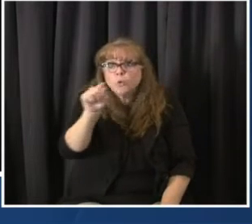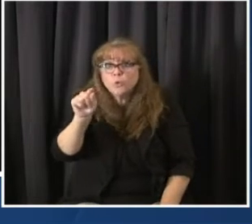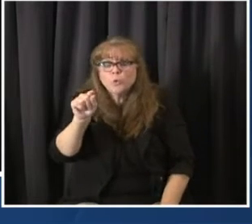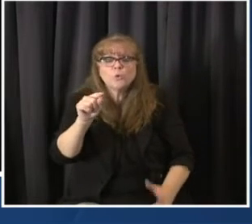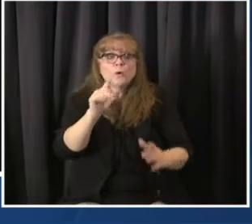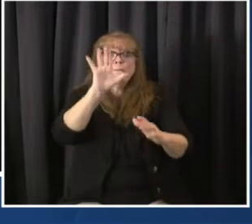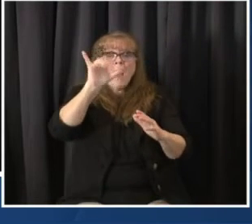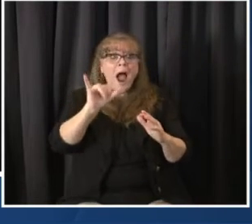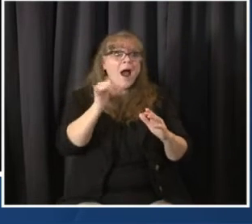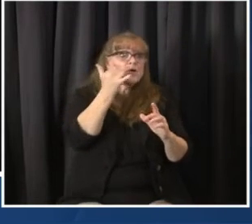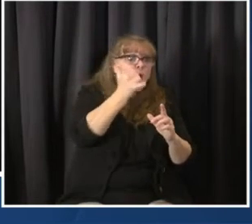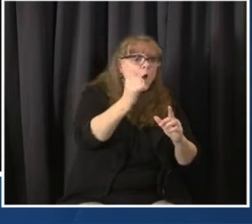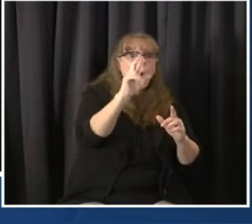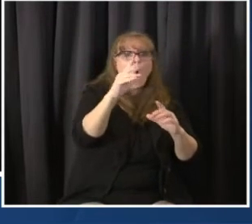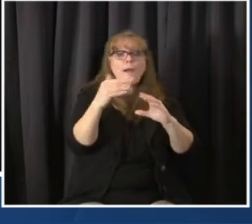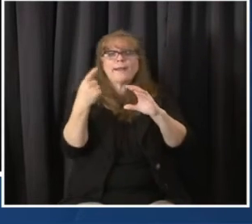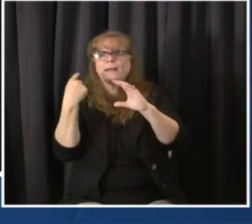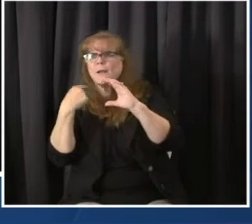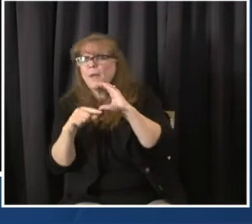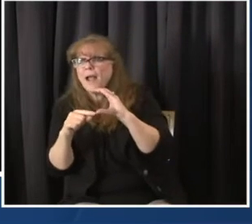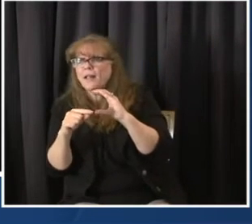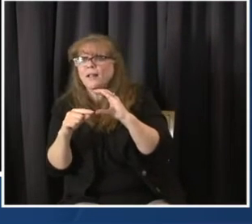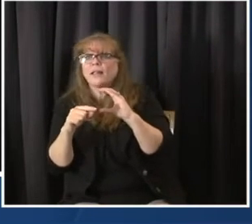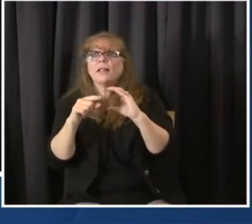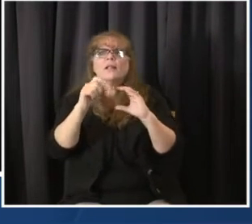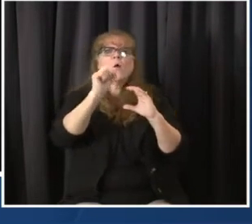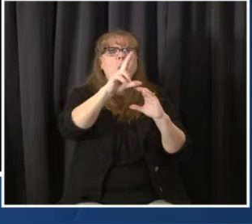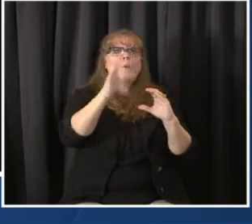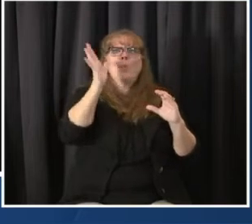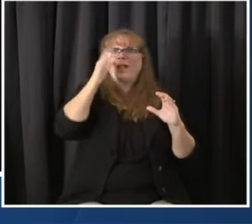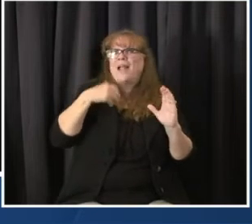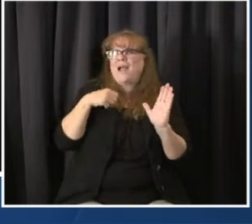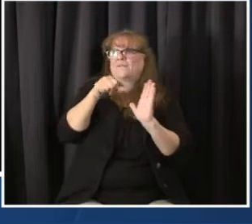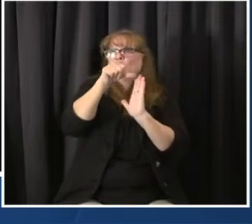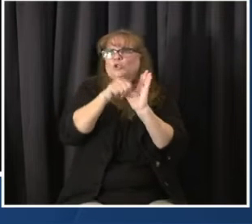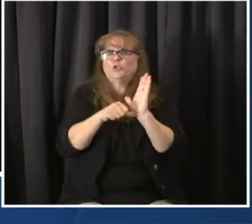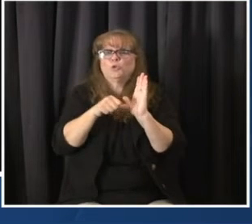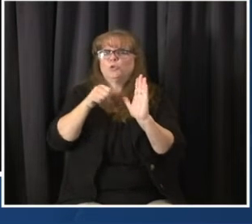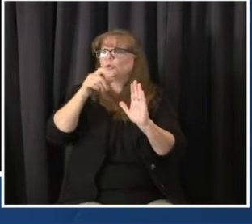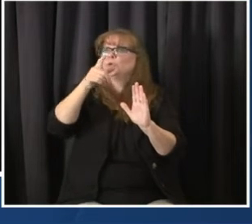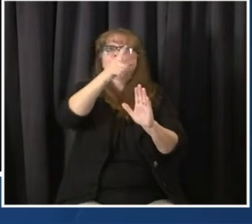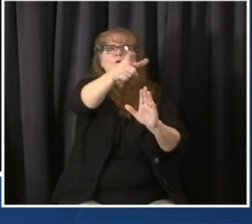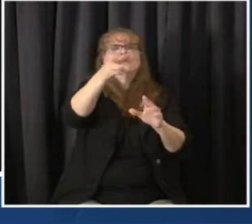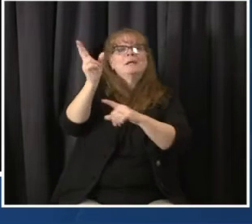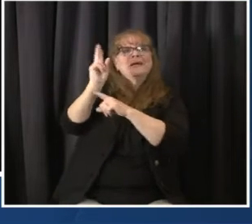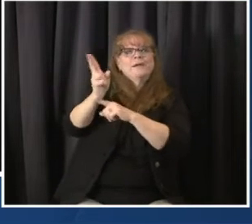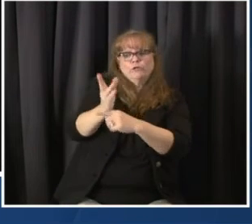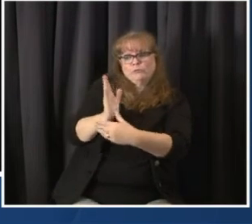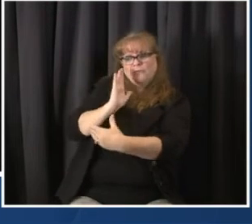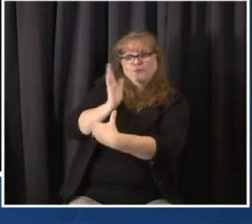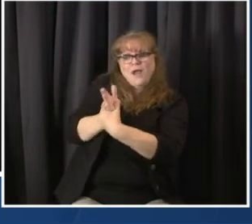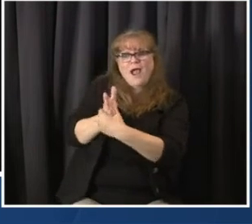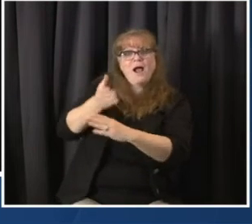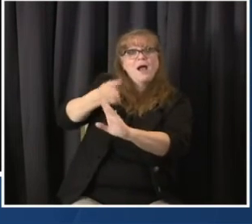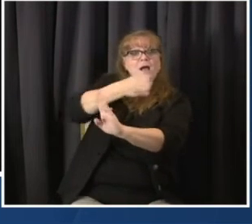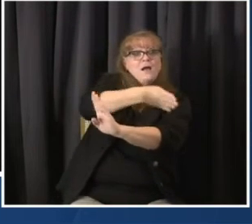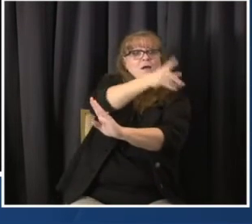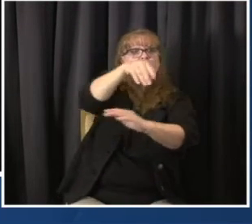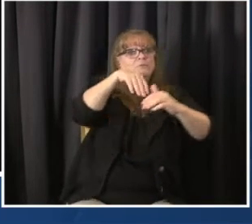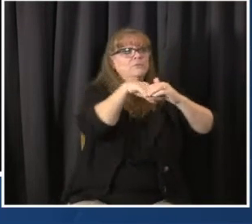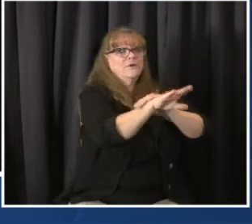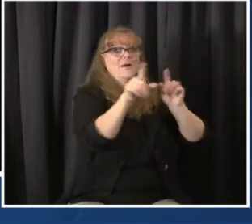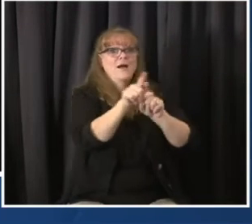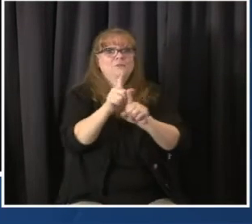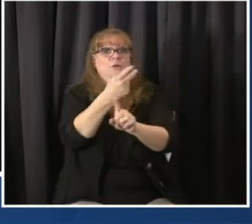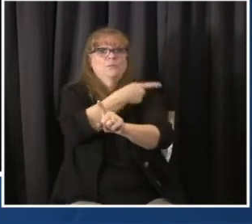maybe you were in their emergency room two years ago. They are contacting all the folks that they know are 70 and up.